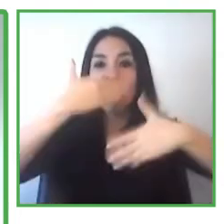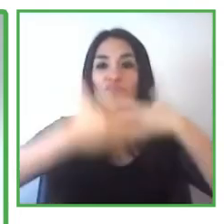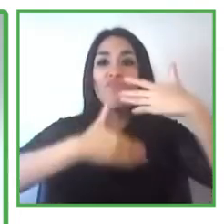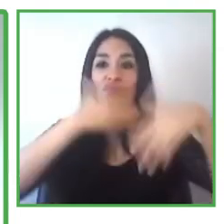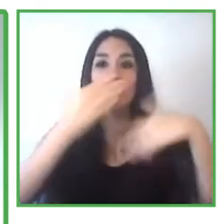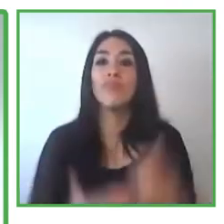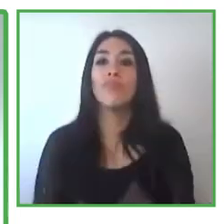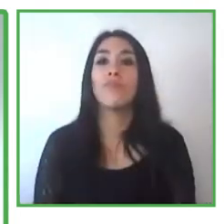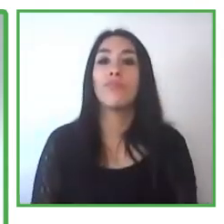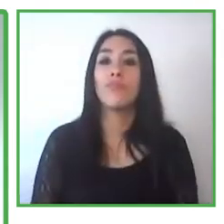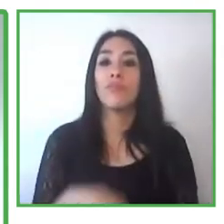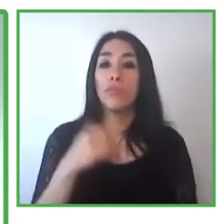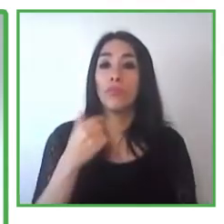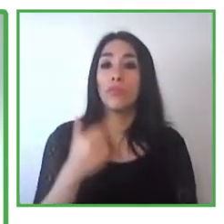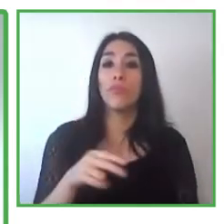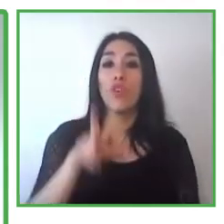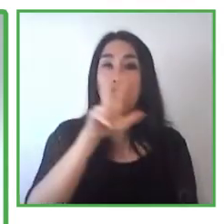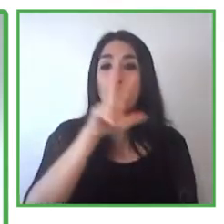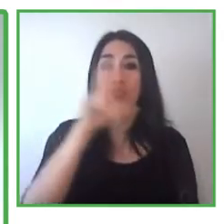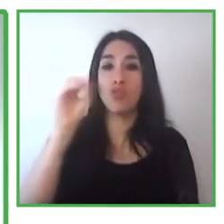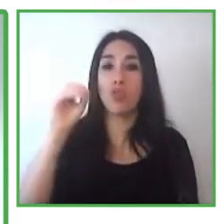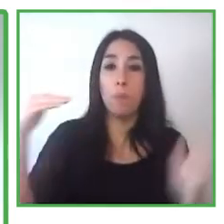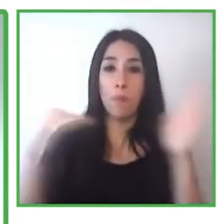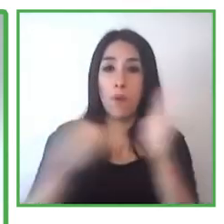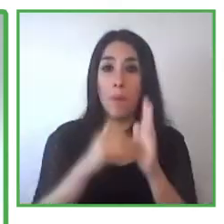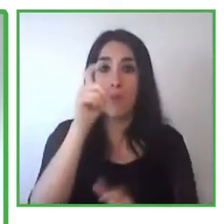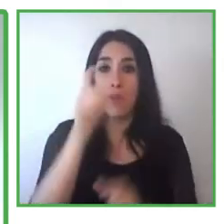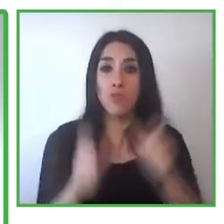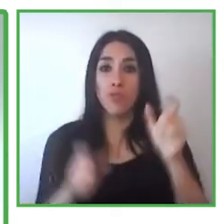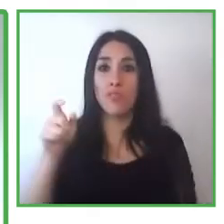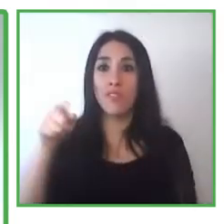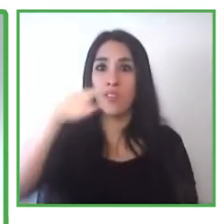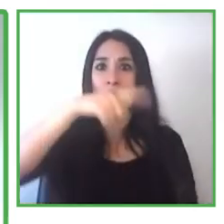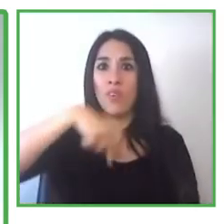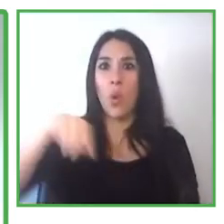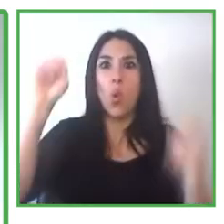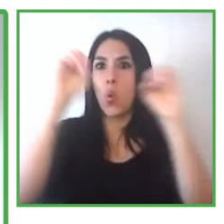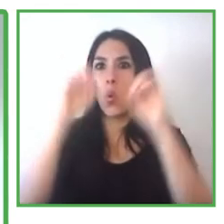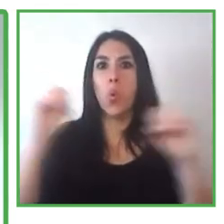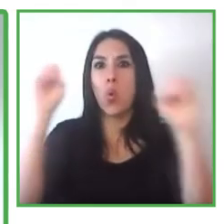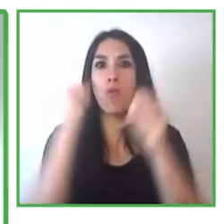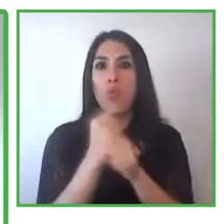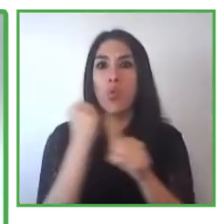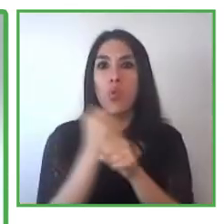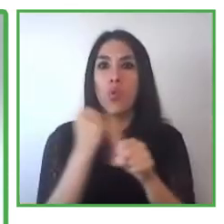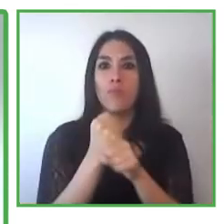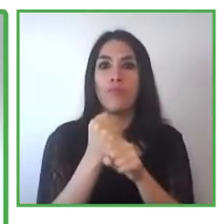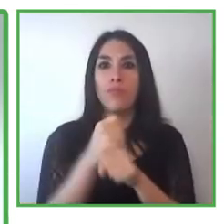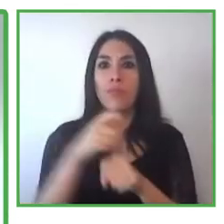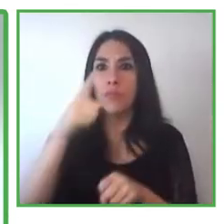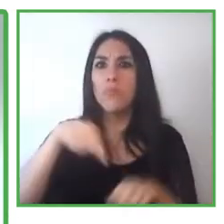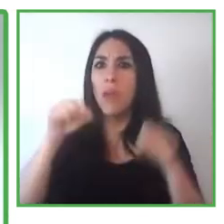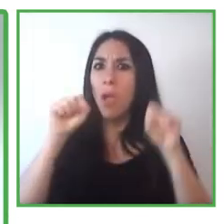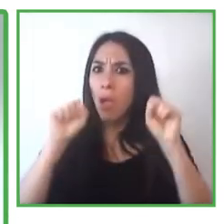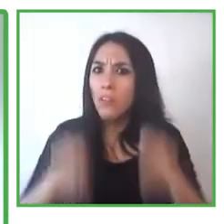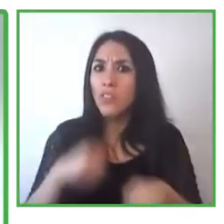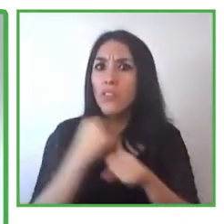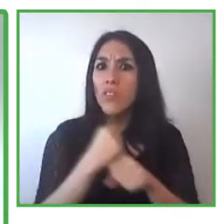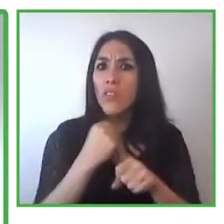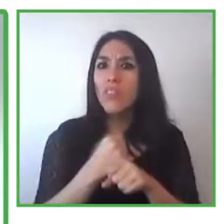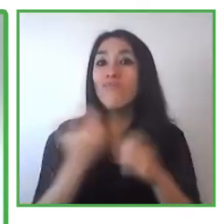for the labor, for the work. 19 we have in the advanced.